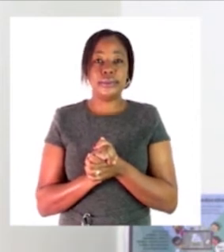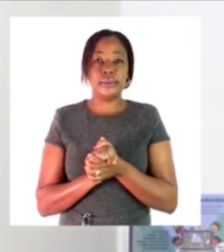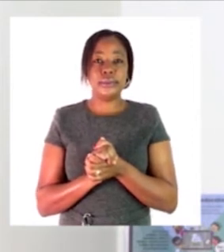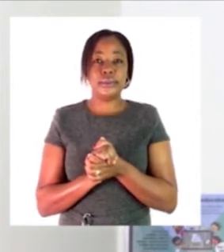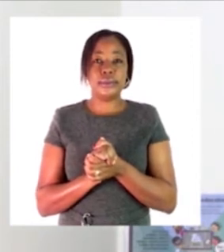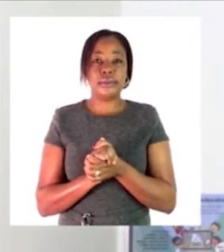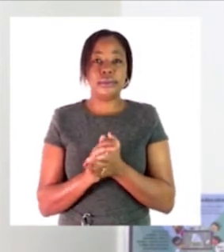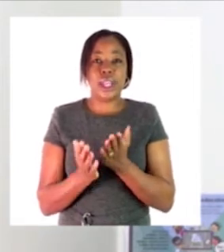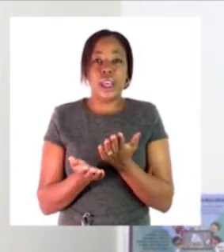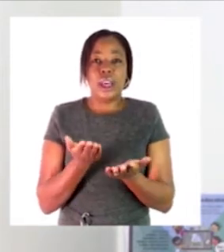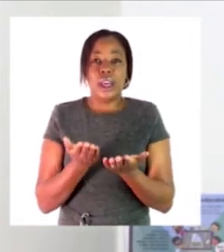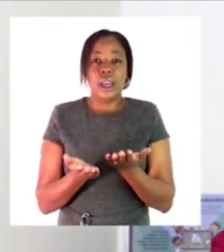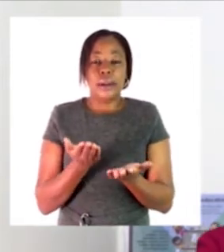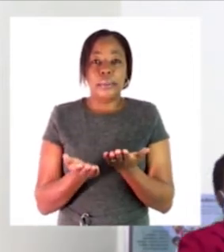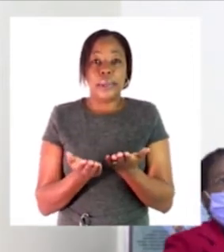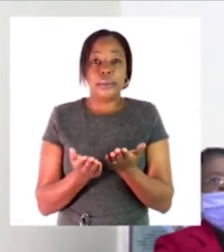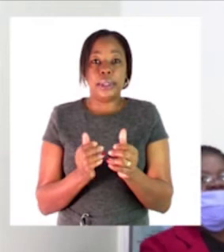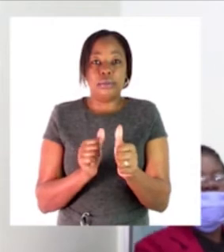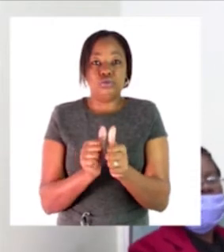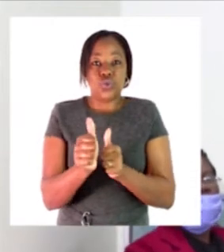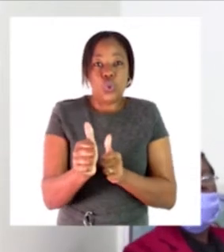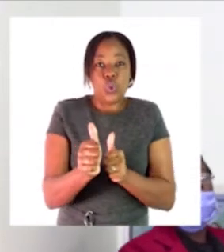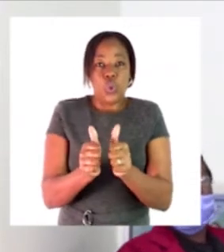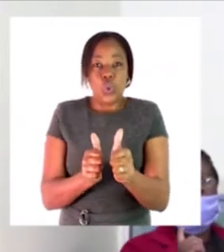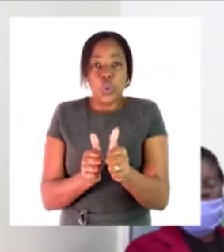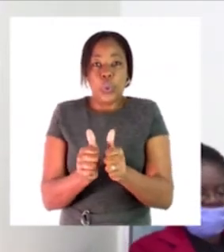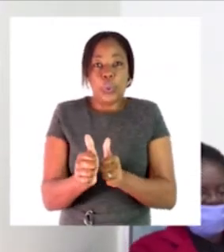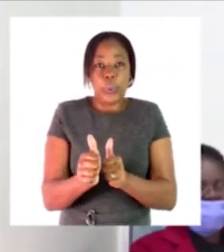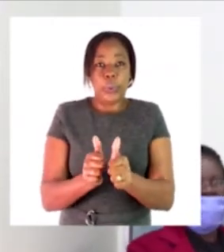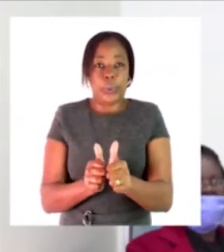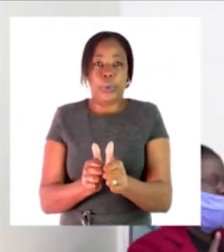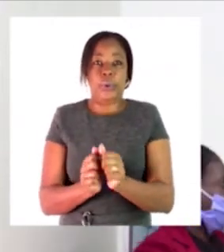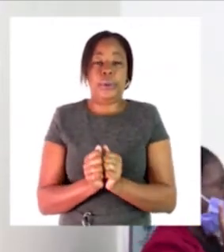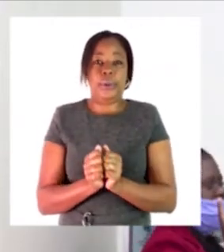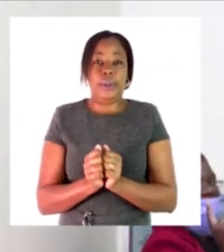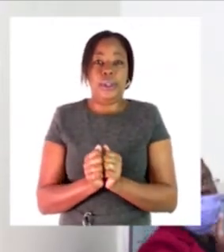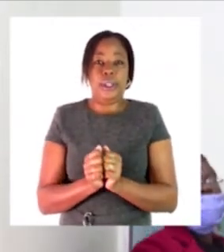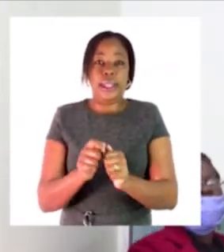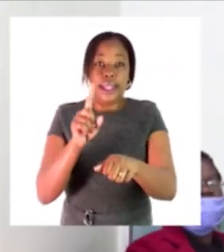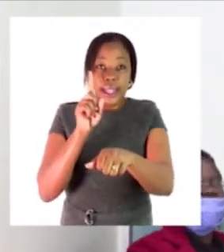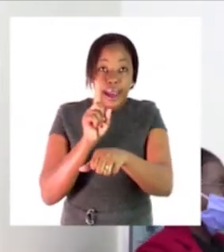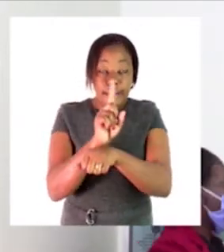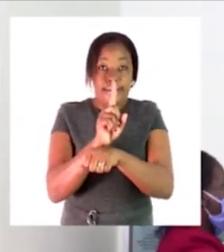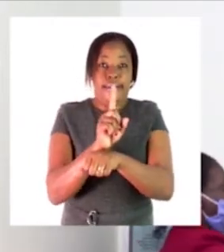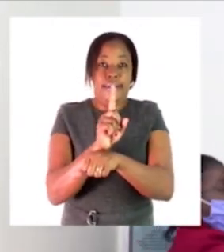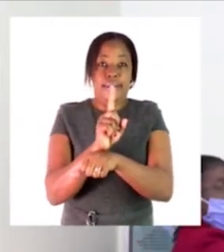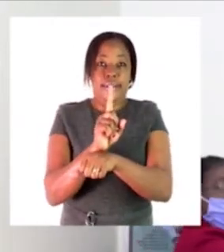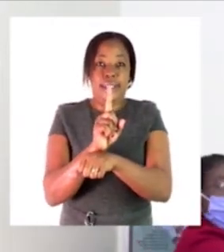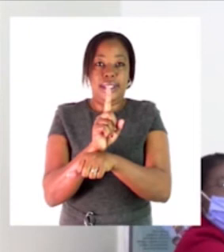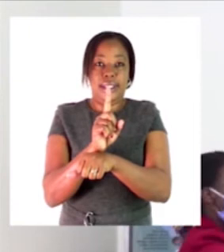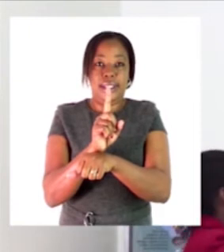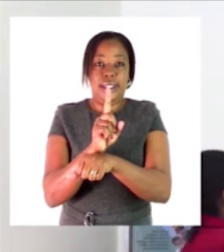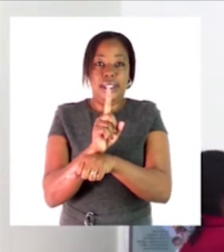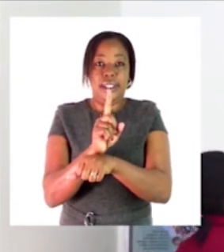for example if we were running we were racing if i come number one then i am the first how